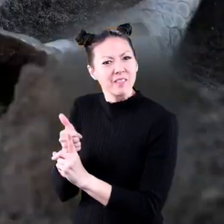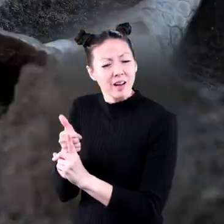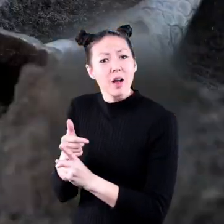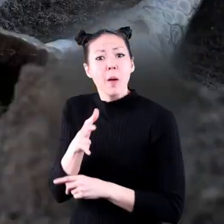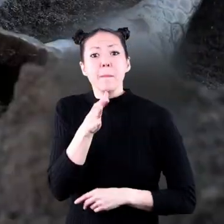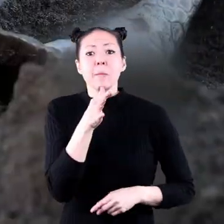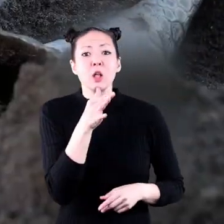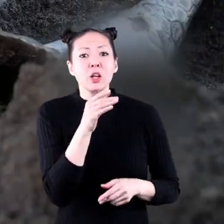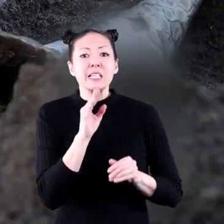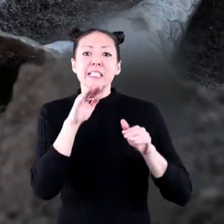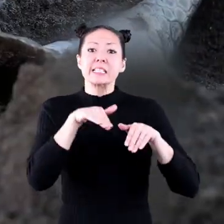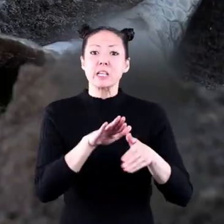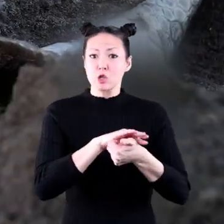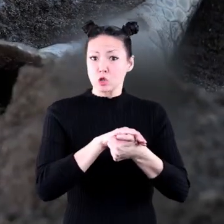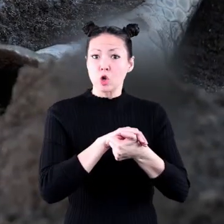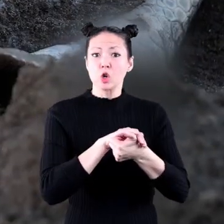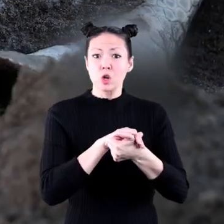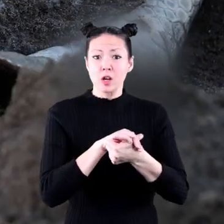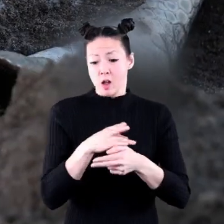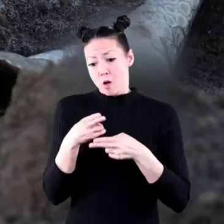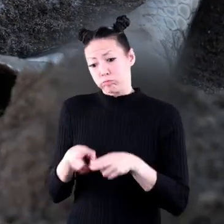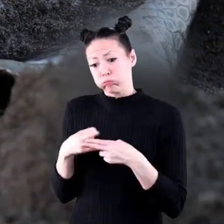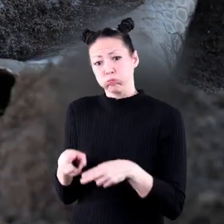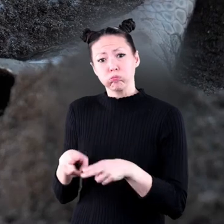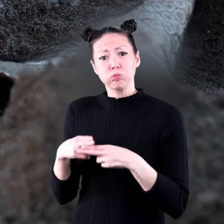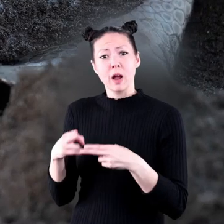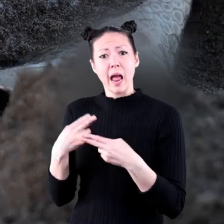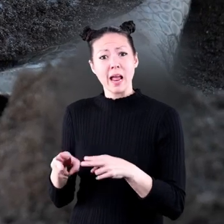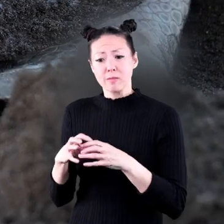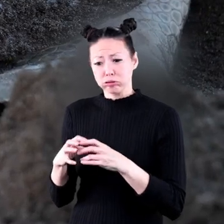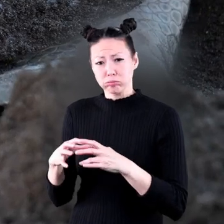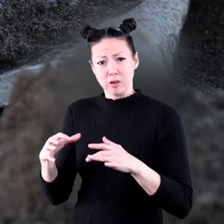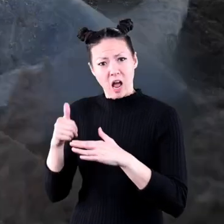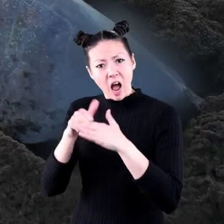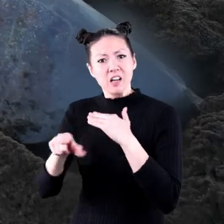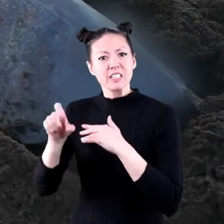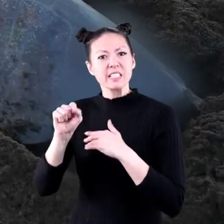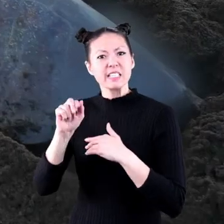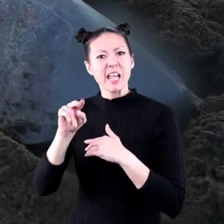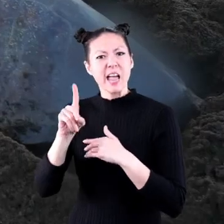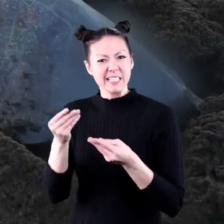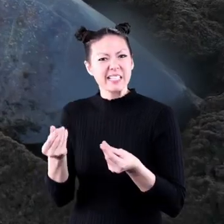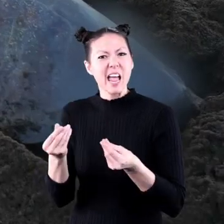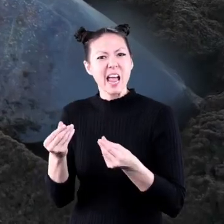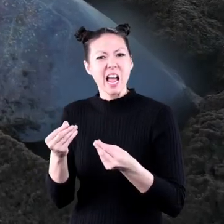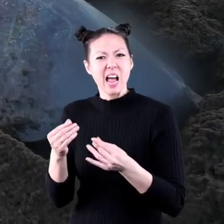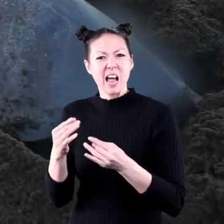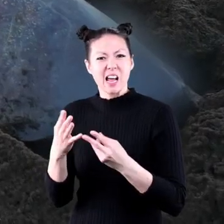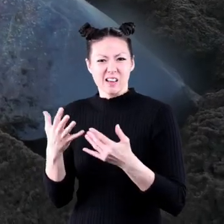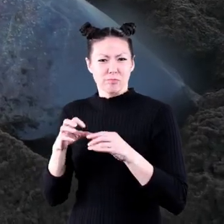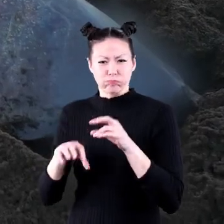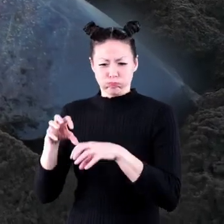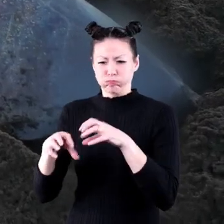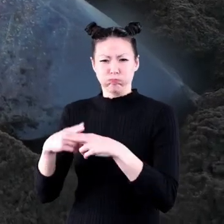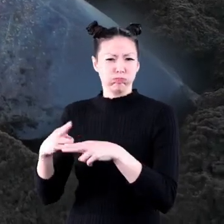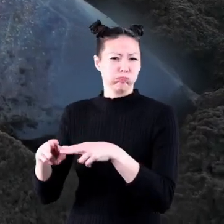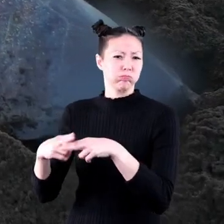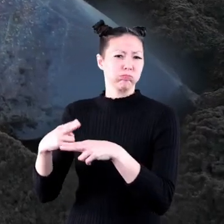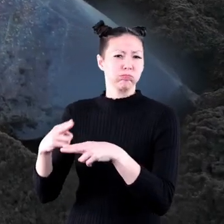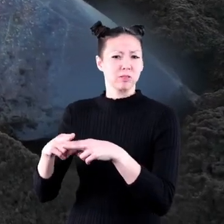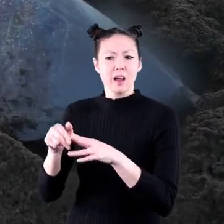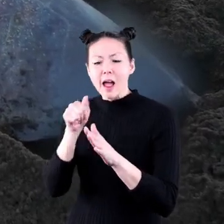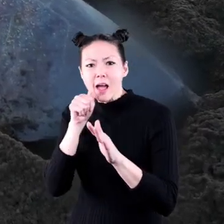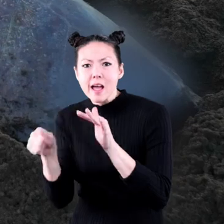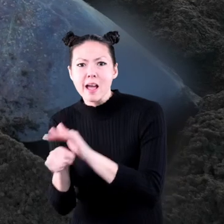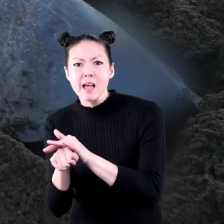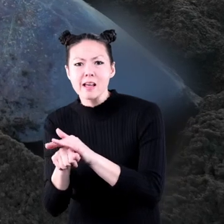A mother sea turtle lays her eggs in the sand. She then buries the eggs with more sand to